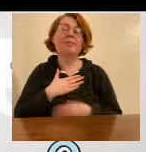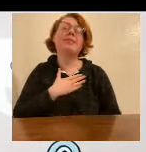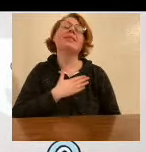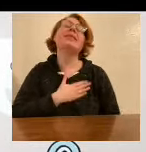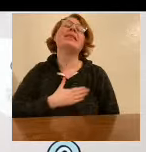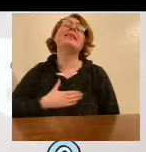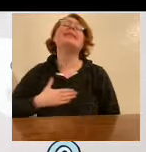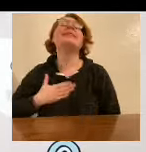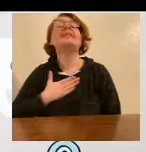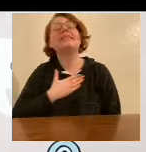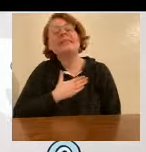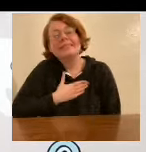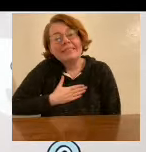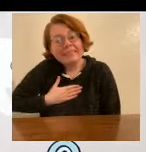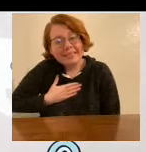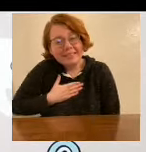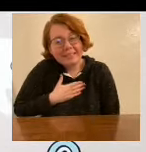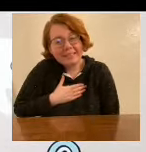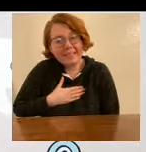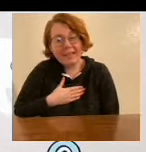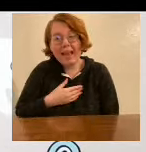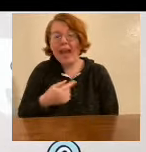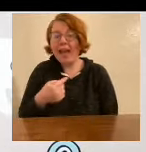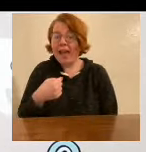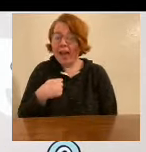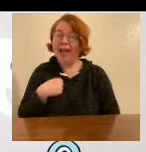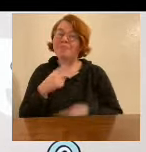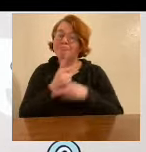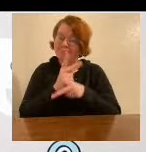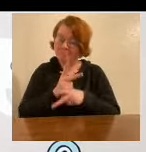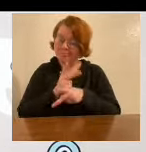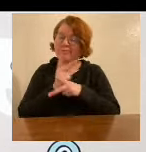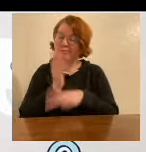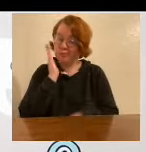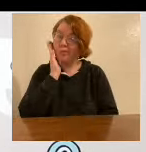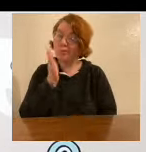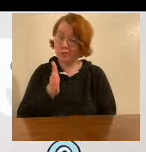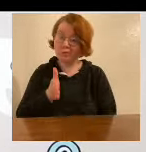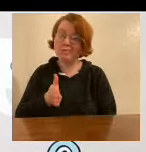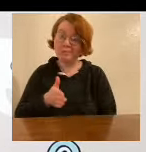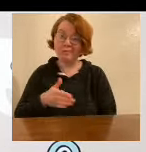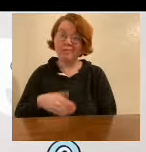Please? I'll be careful.